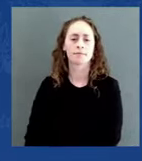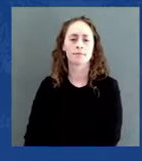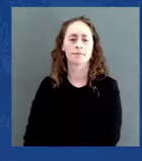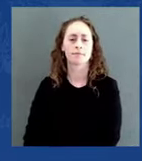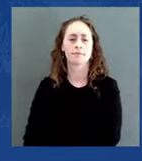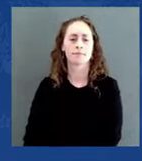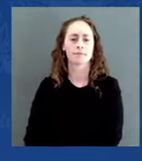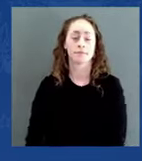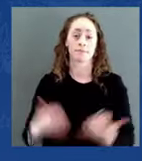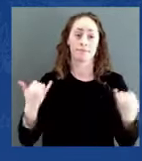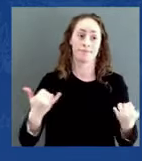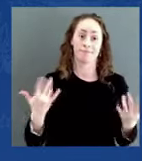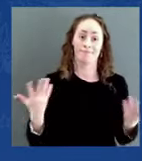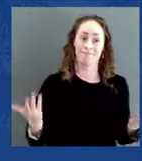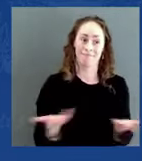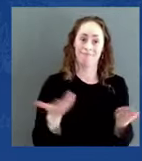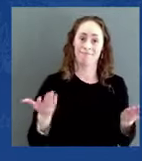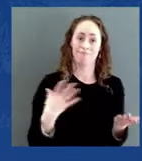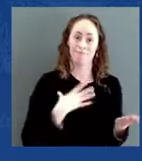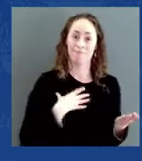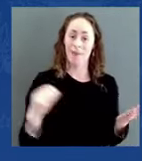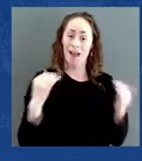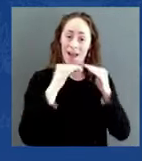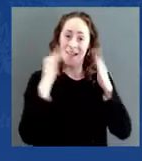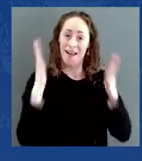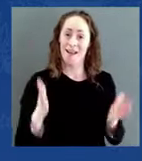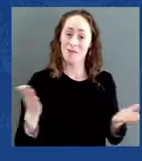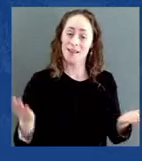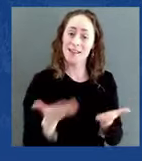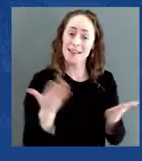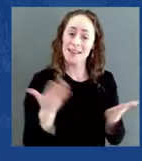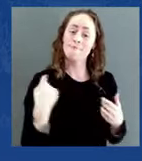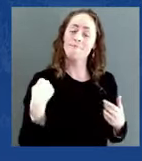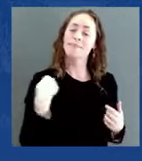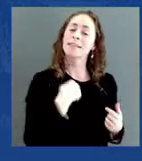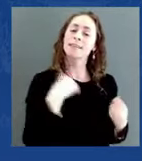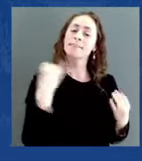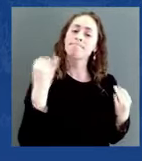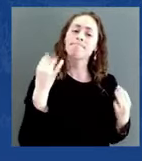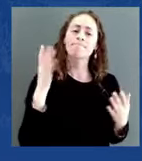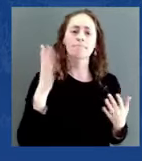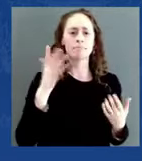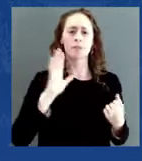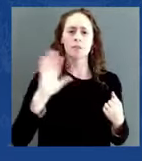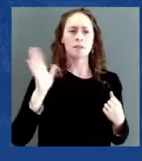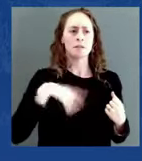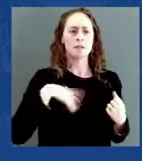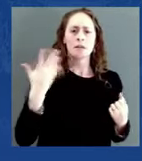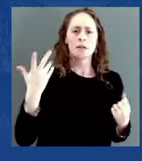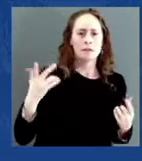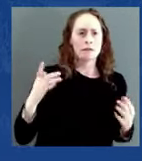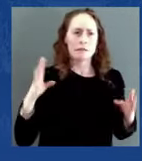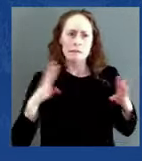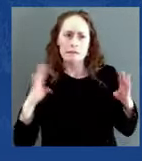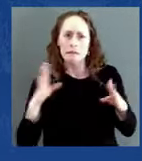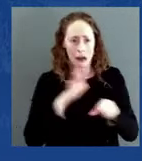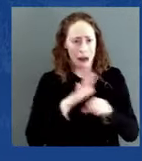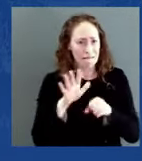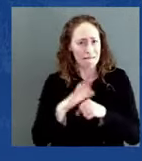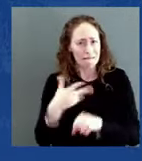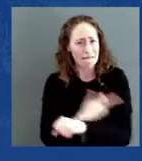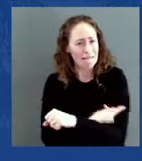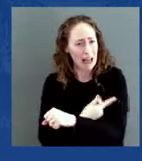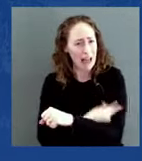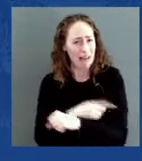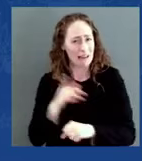the logistical effort to get all communities in all areas vaccinated was a gigantic